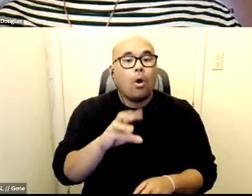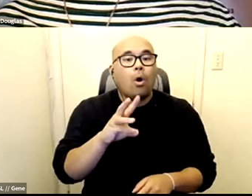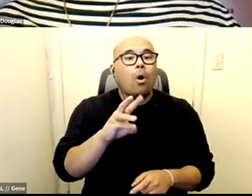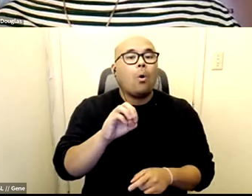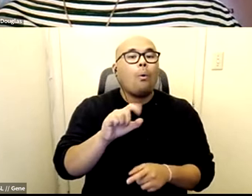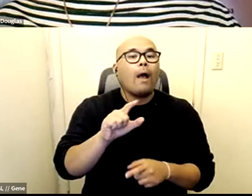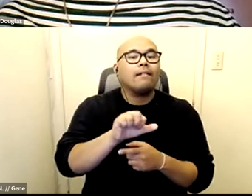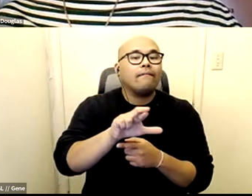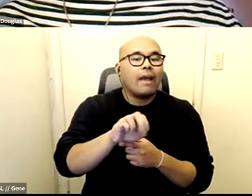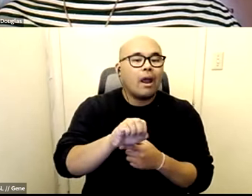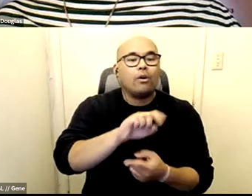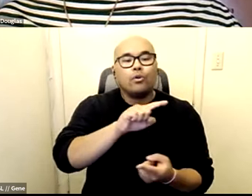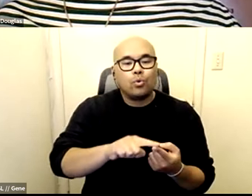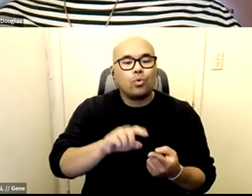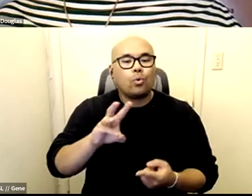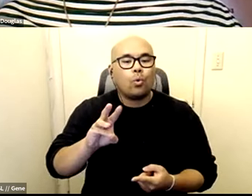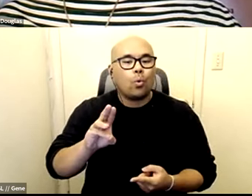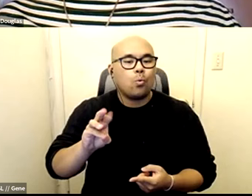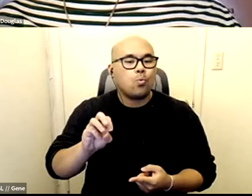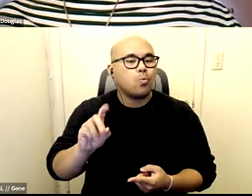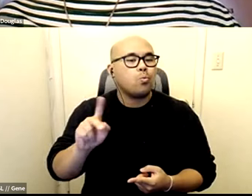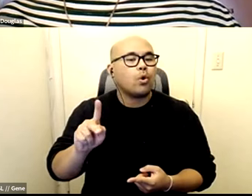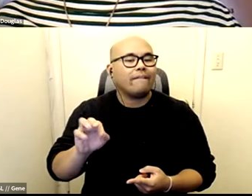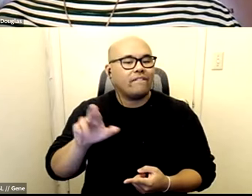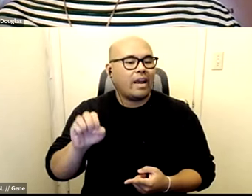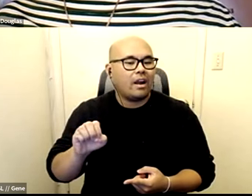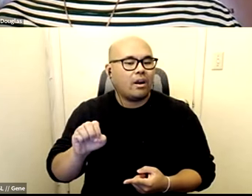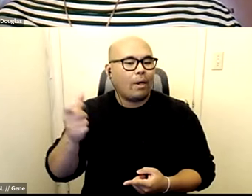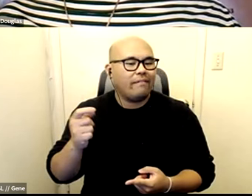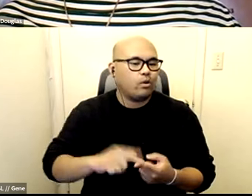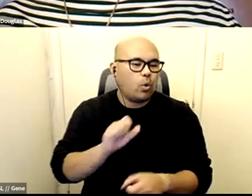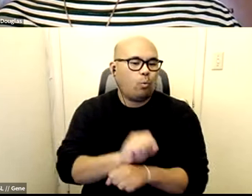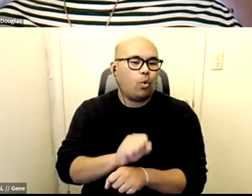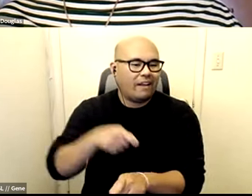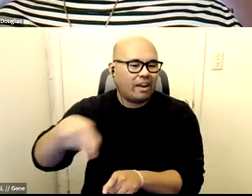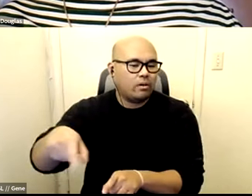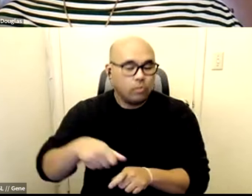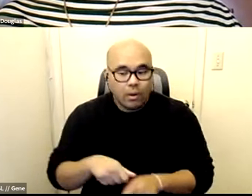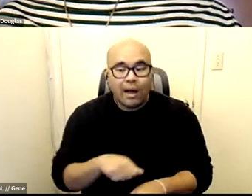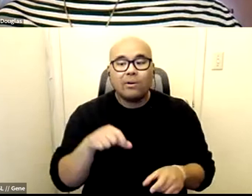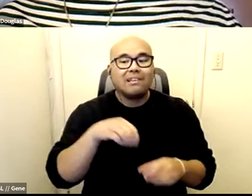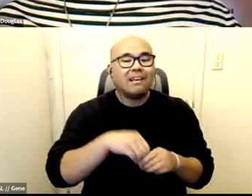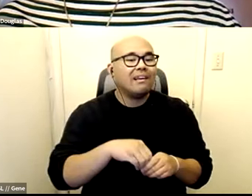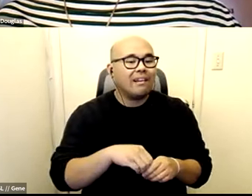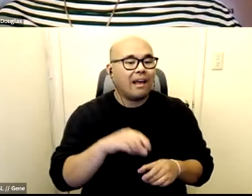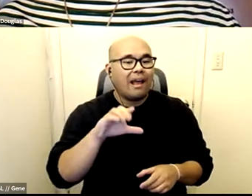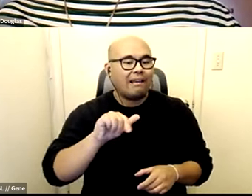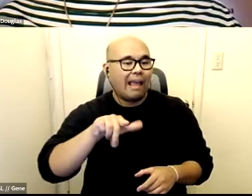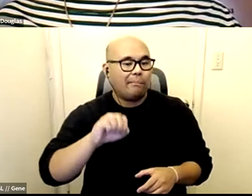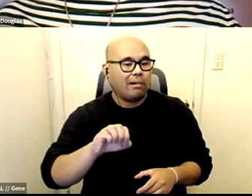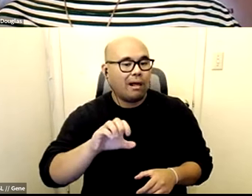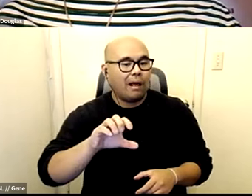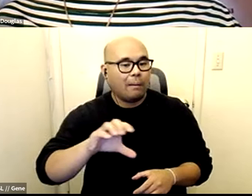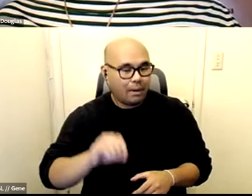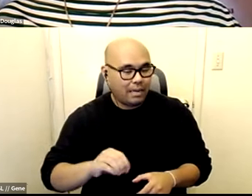so even though i was working for a cable company my shelter still had to be paid